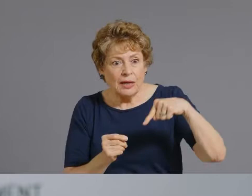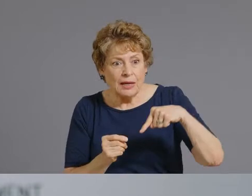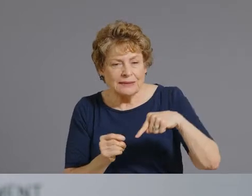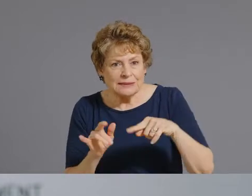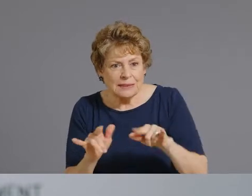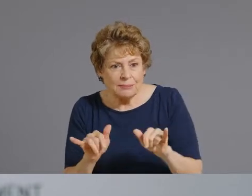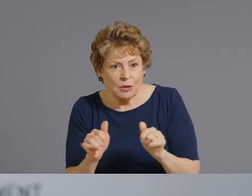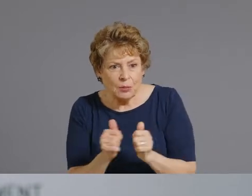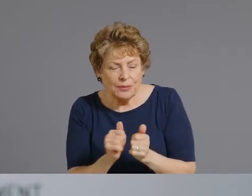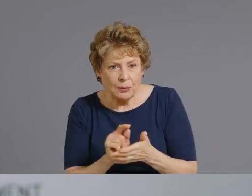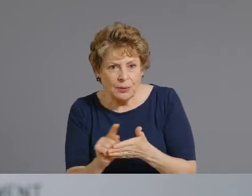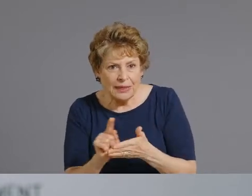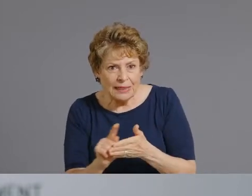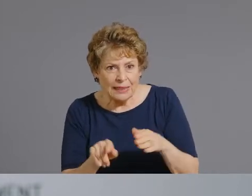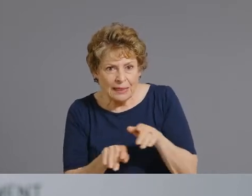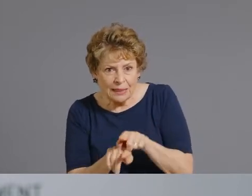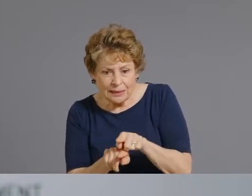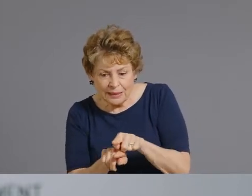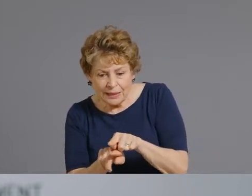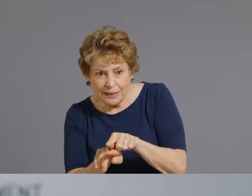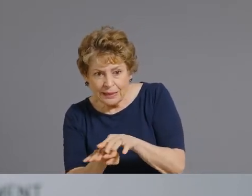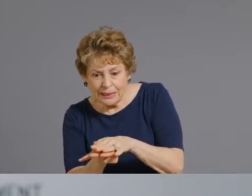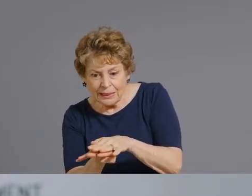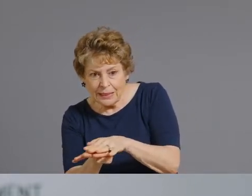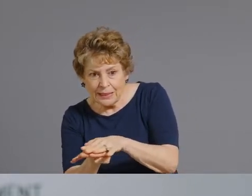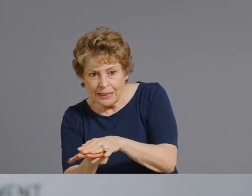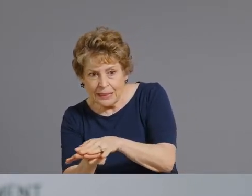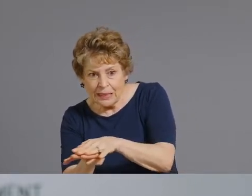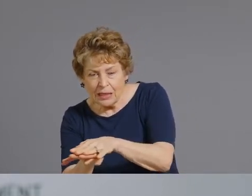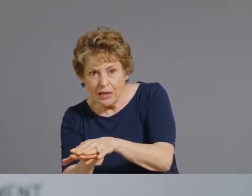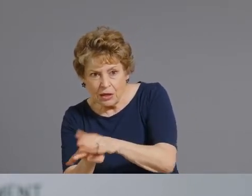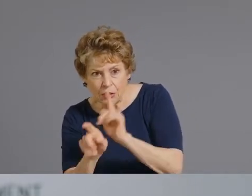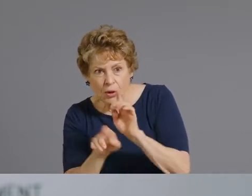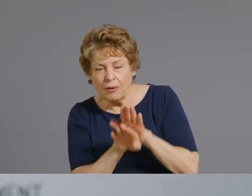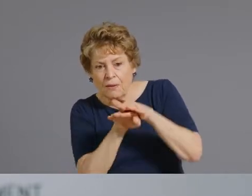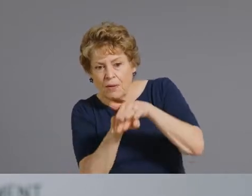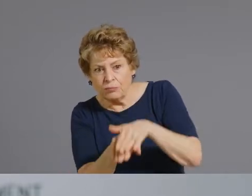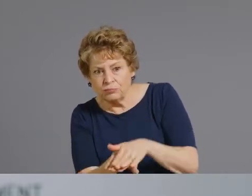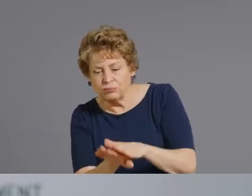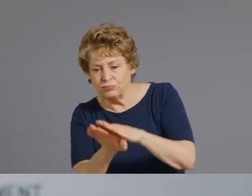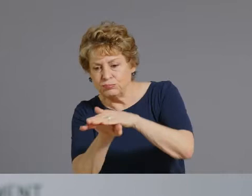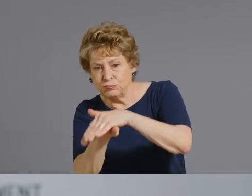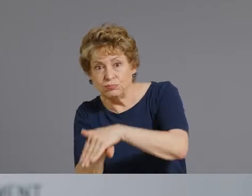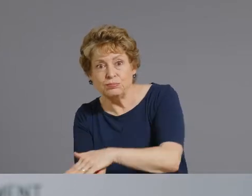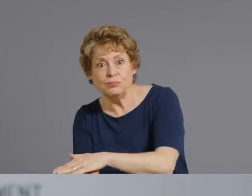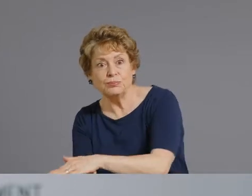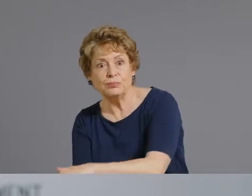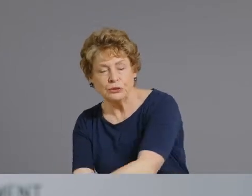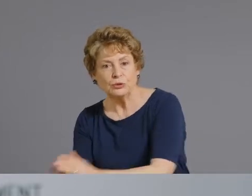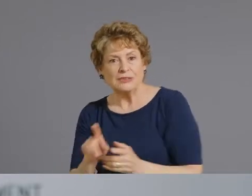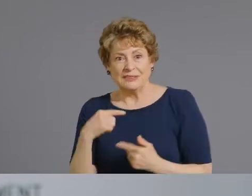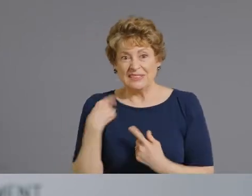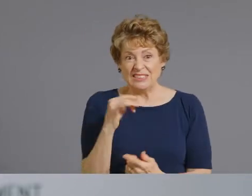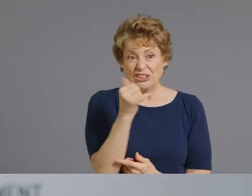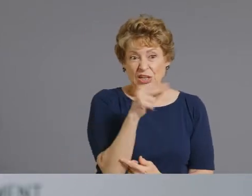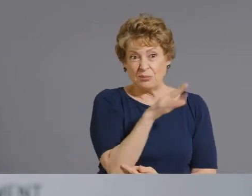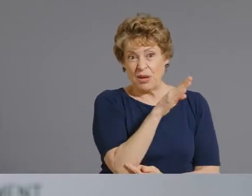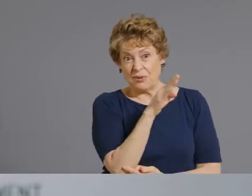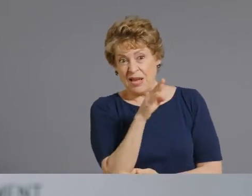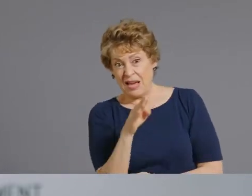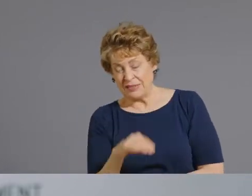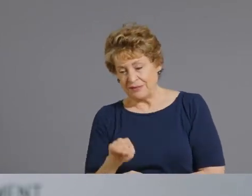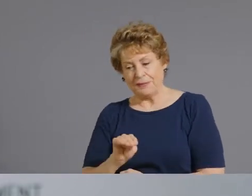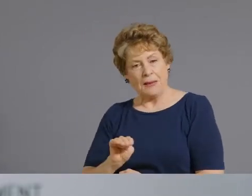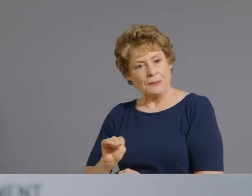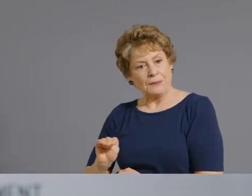we had seen a significant decrease since the beginning of January, with a leveling off of cases and a slight